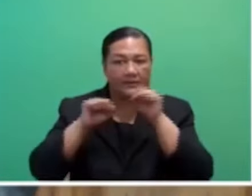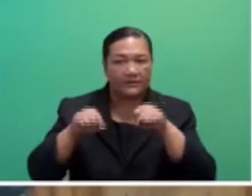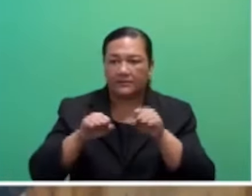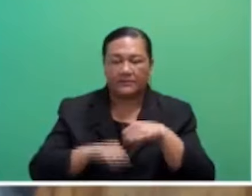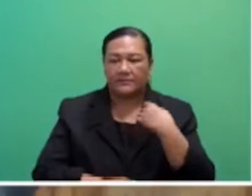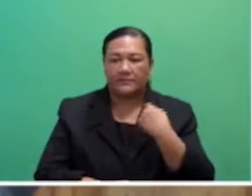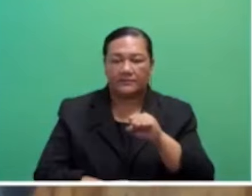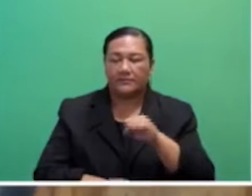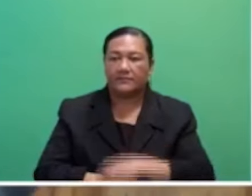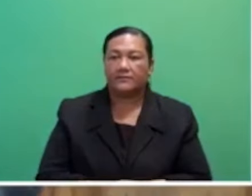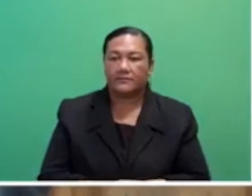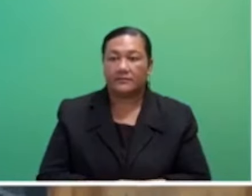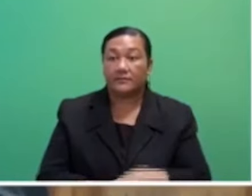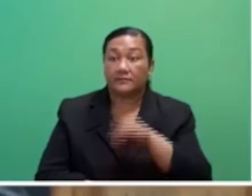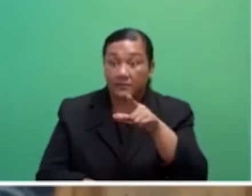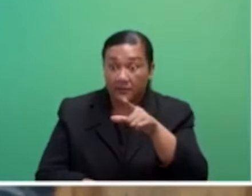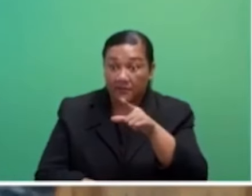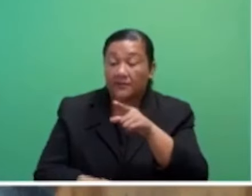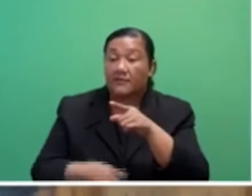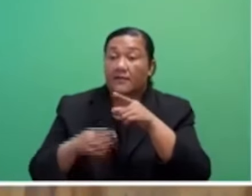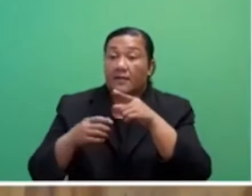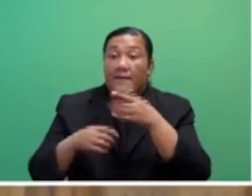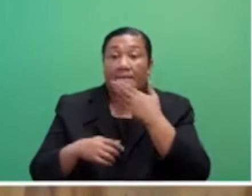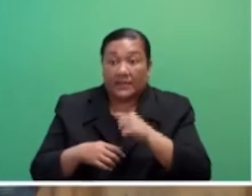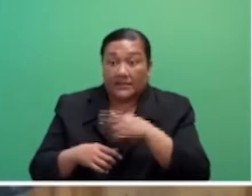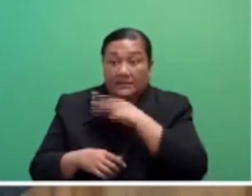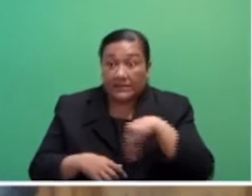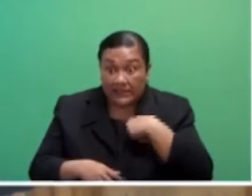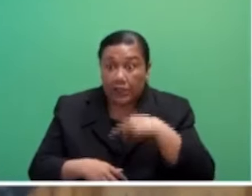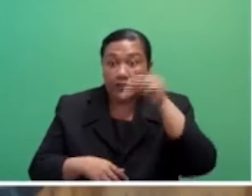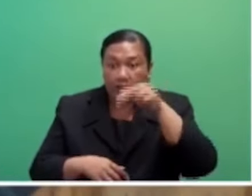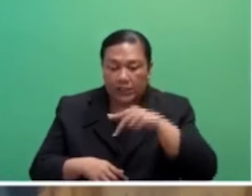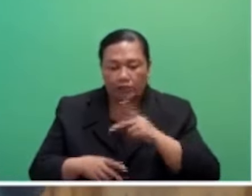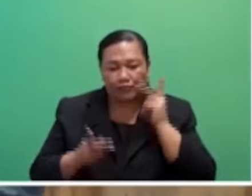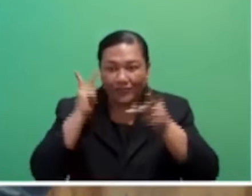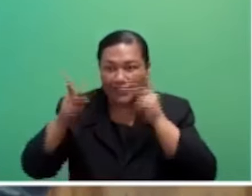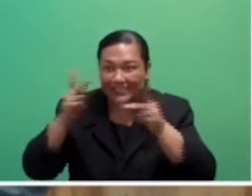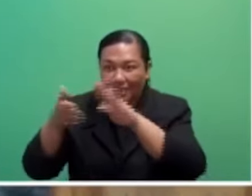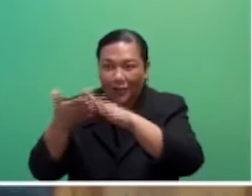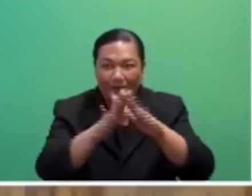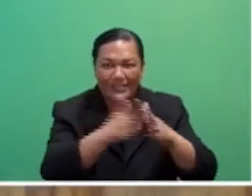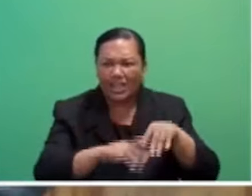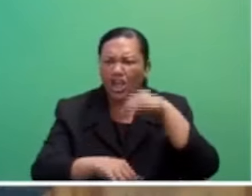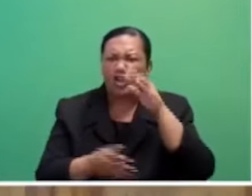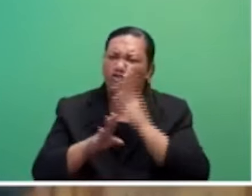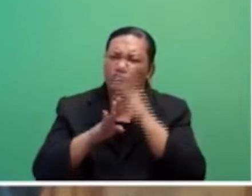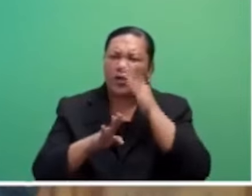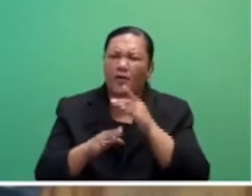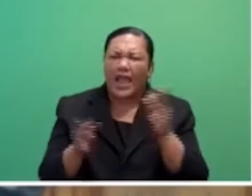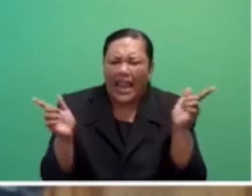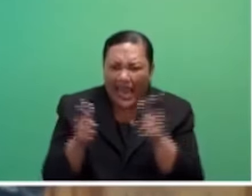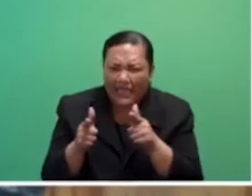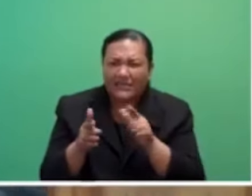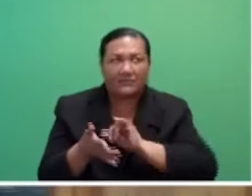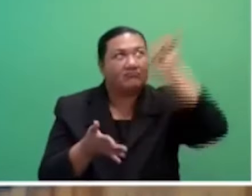to go out more locally, not internationally. You need to hear the heartbeat on the ground. Engage